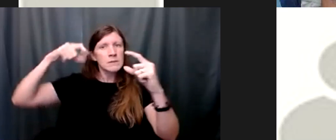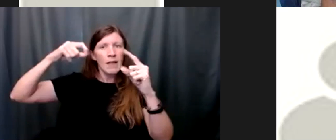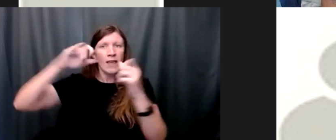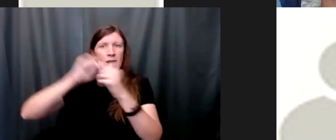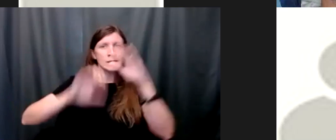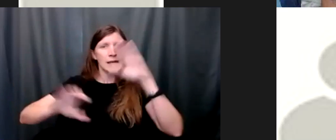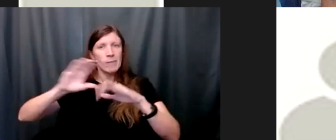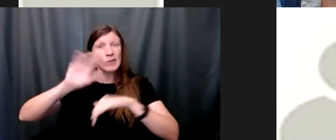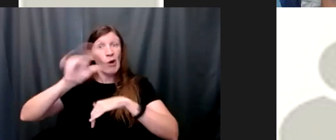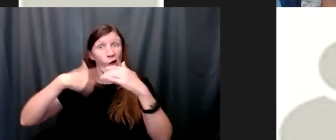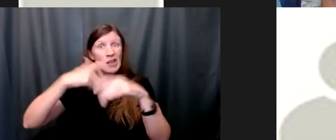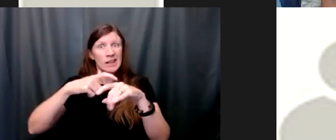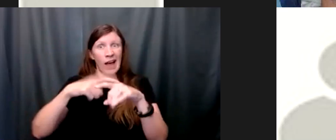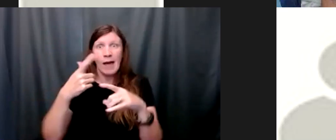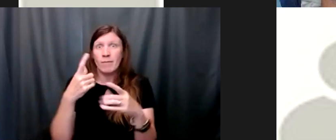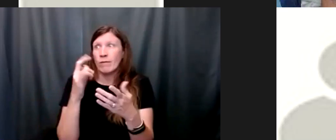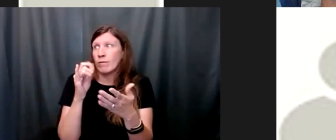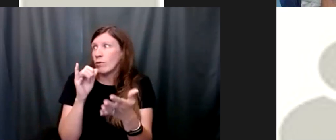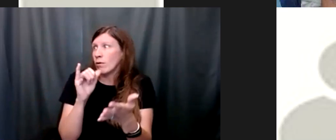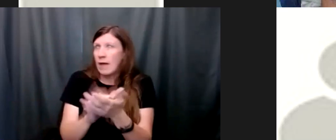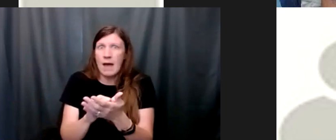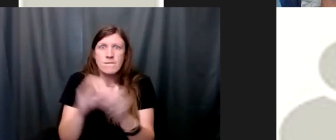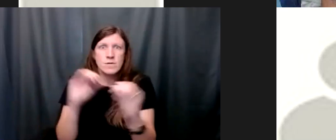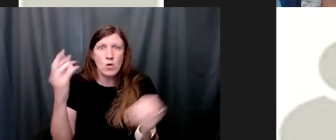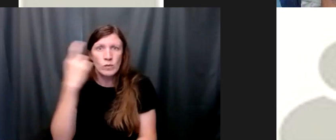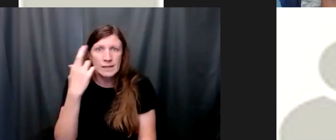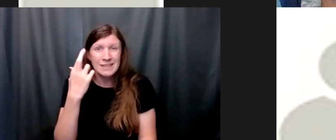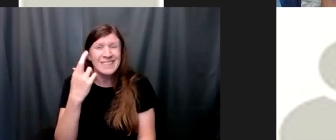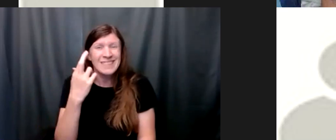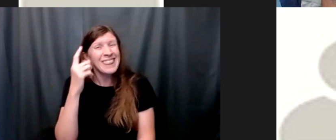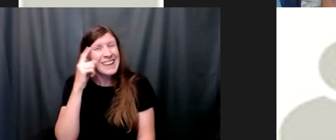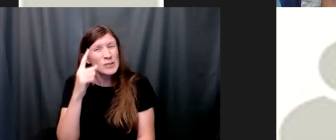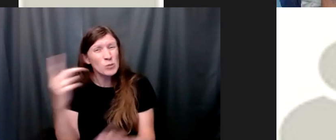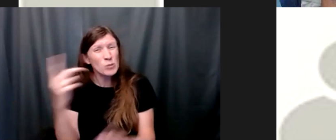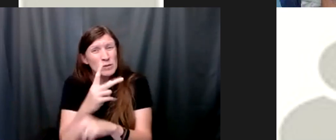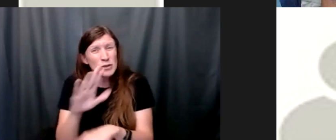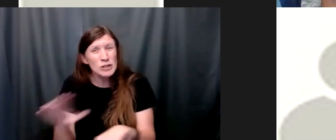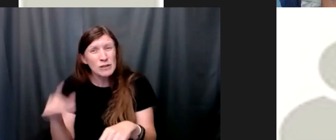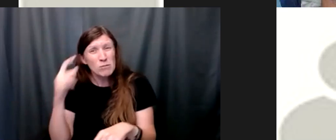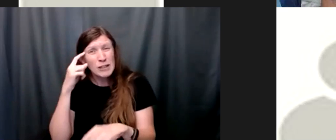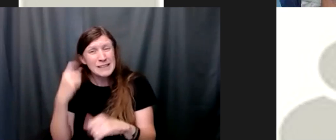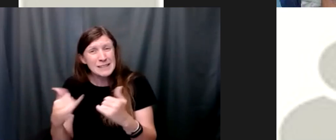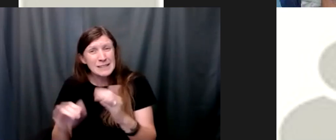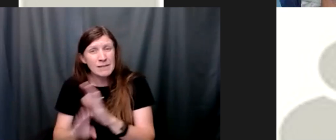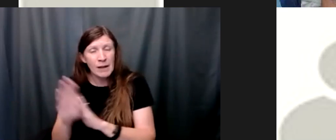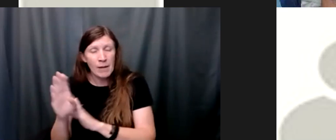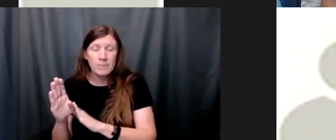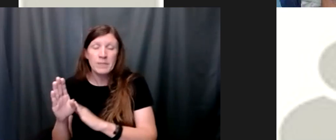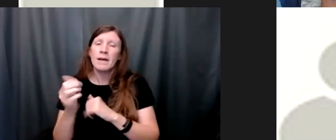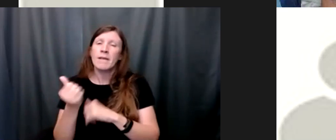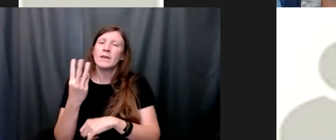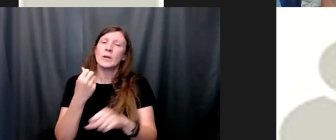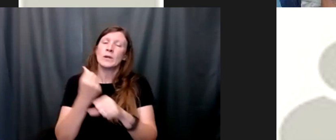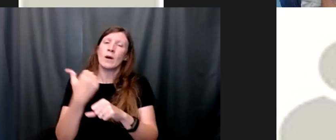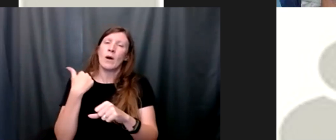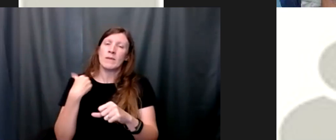brains are still developing so a couple years ago i was given the gift of a sabbatical and during